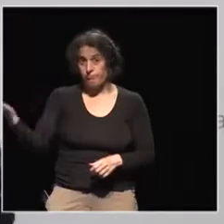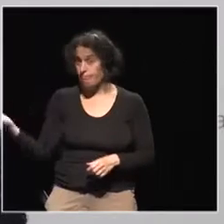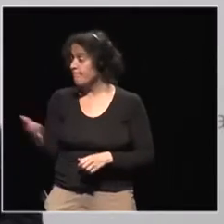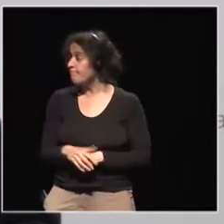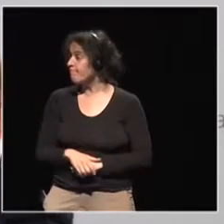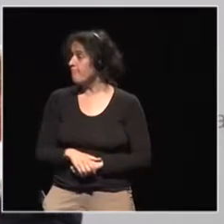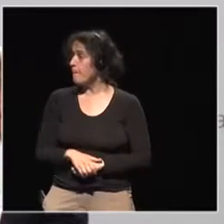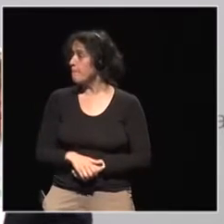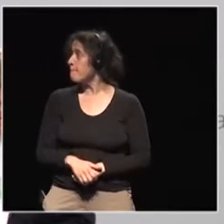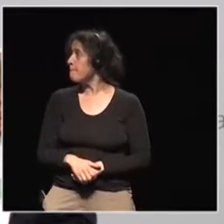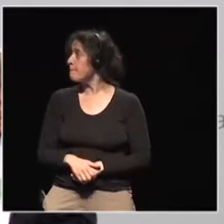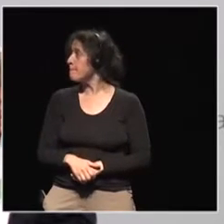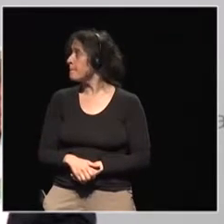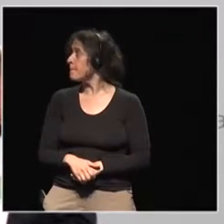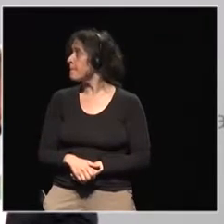Okay.